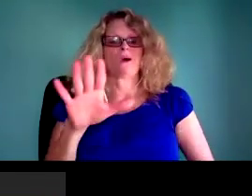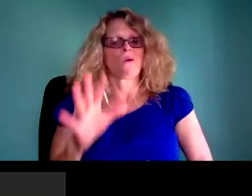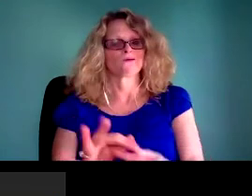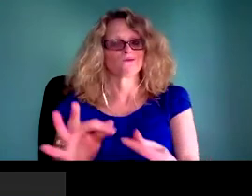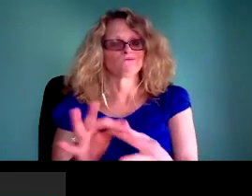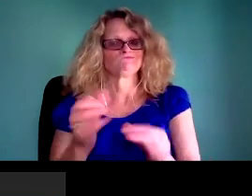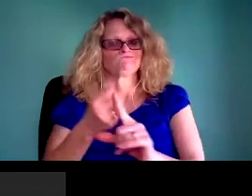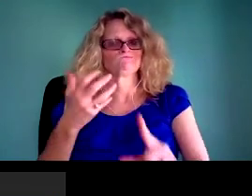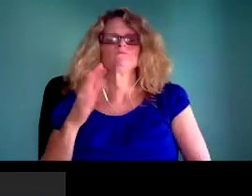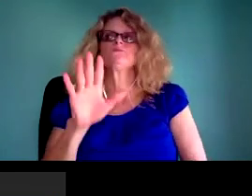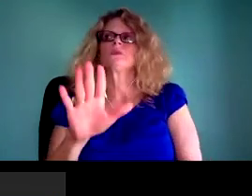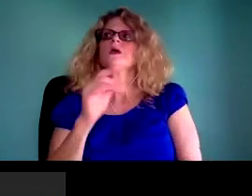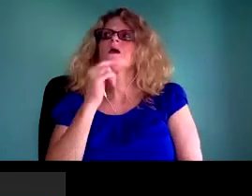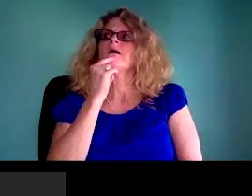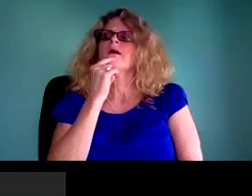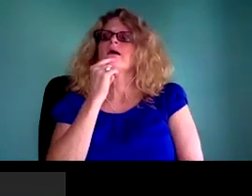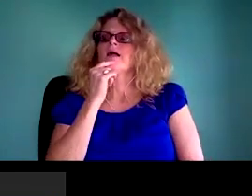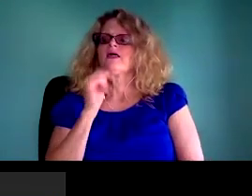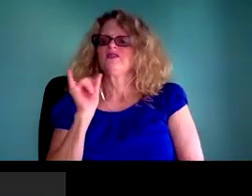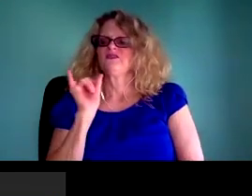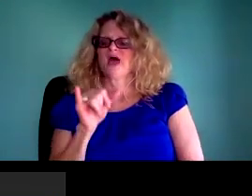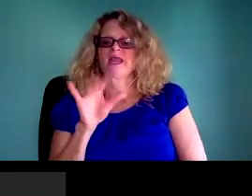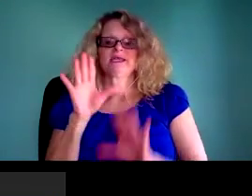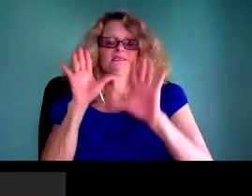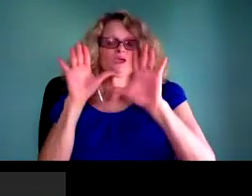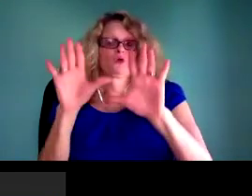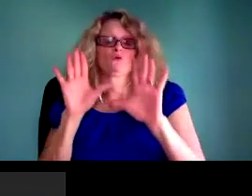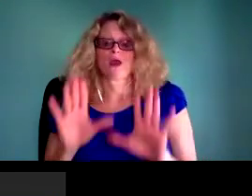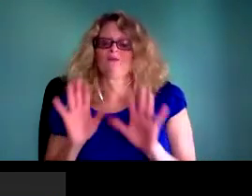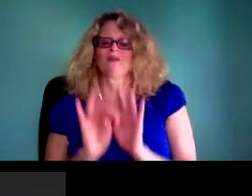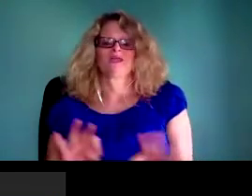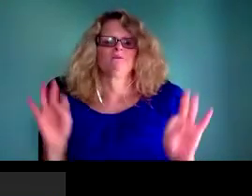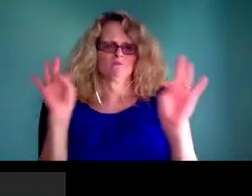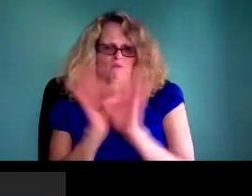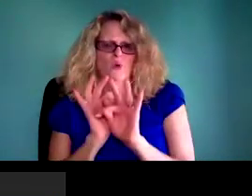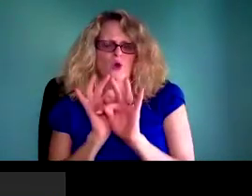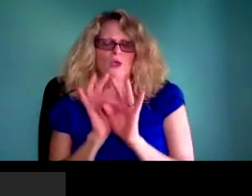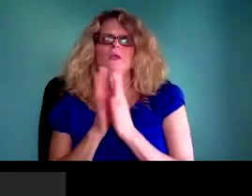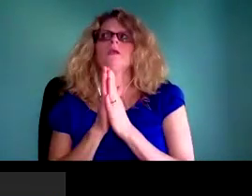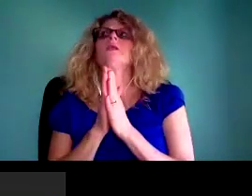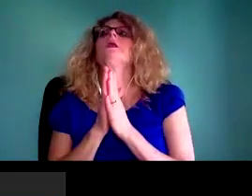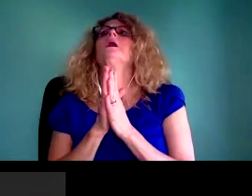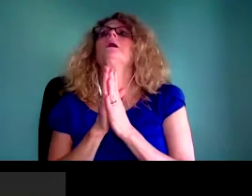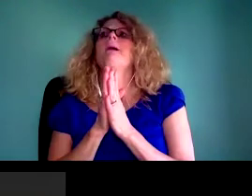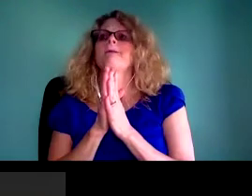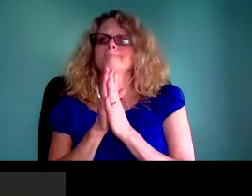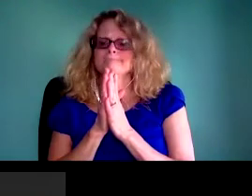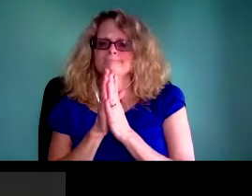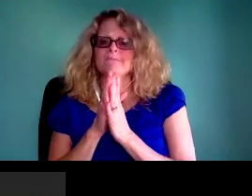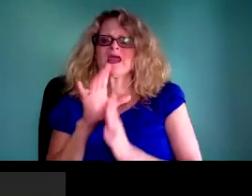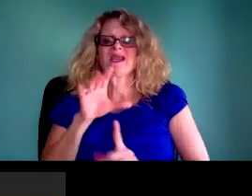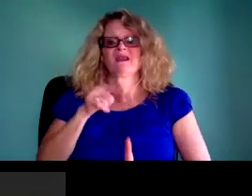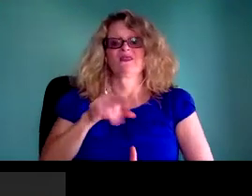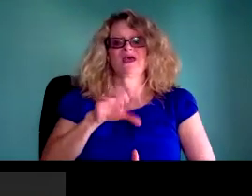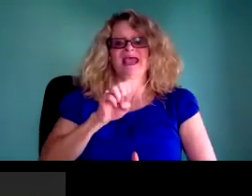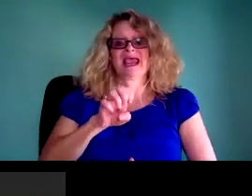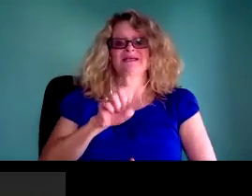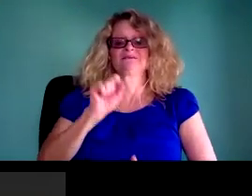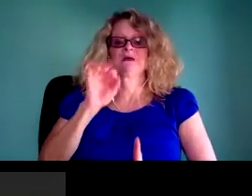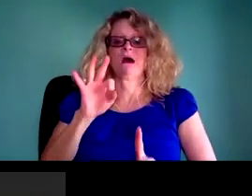and medicine to better help the public and people whose families members have been harmed